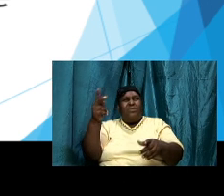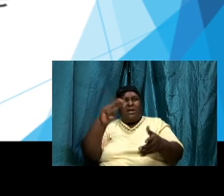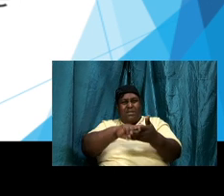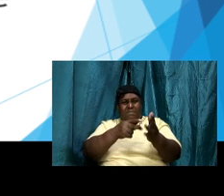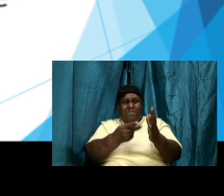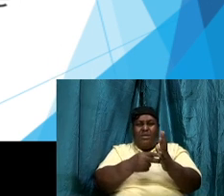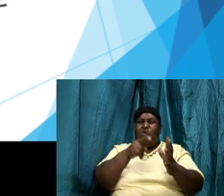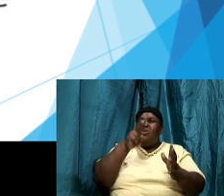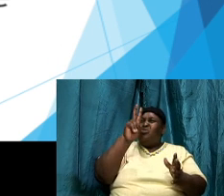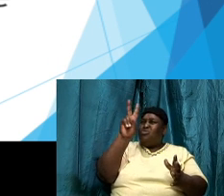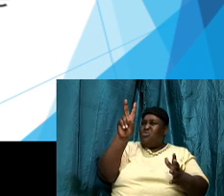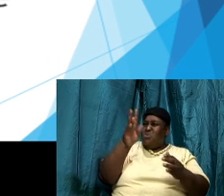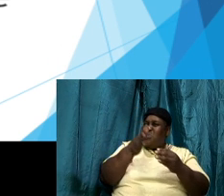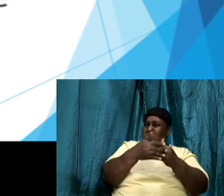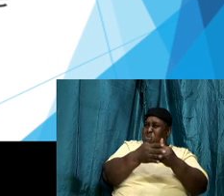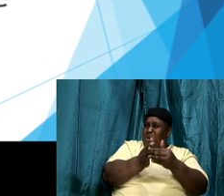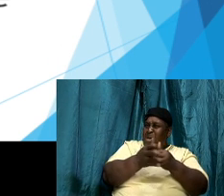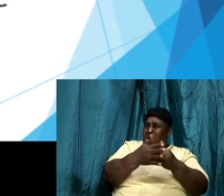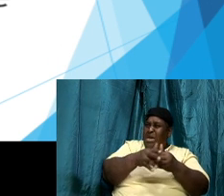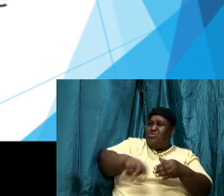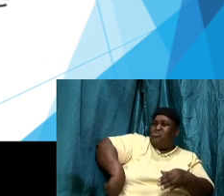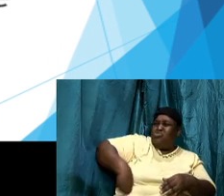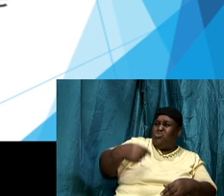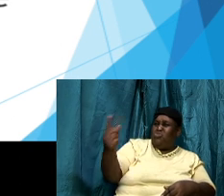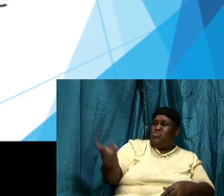Greek and we made mention